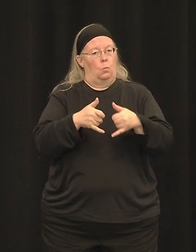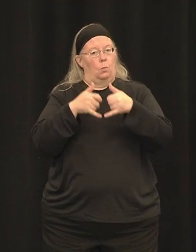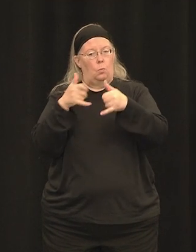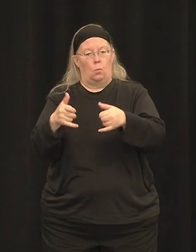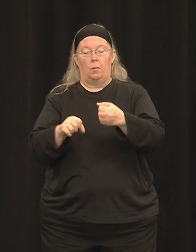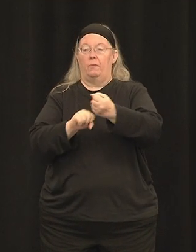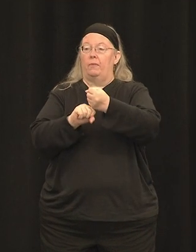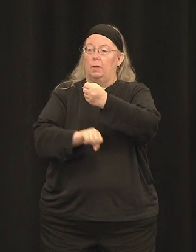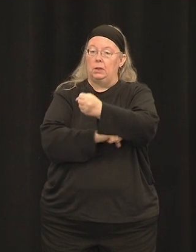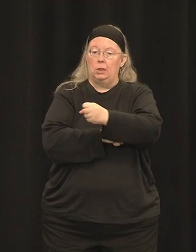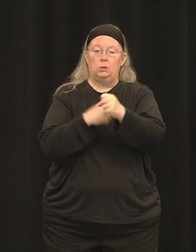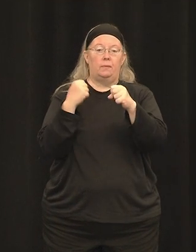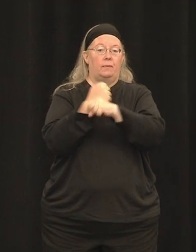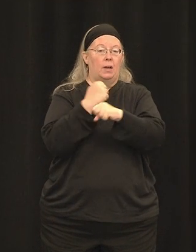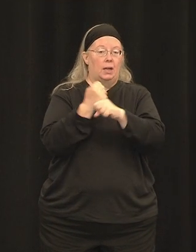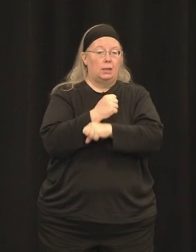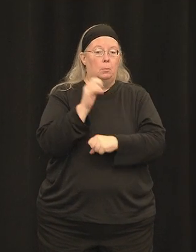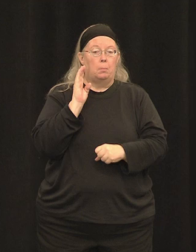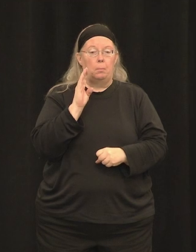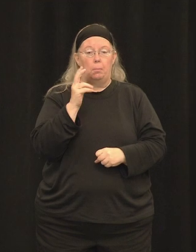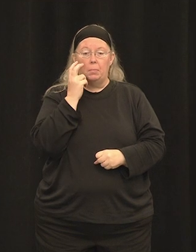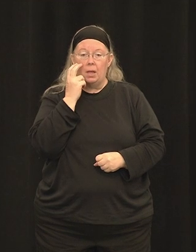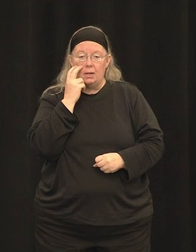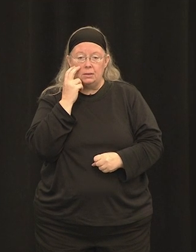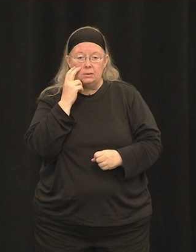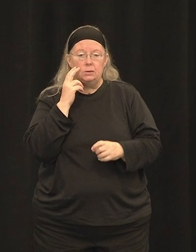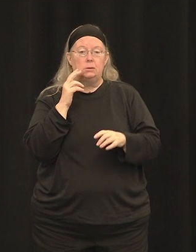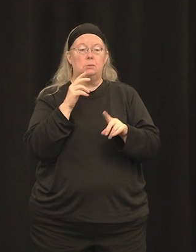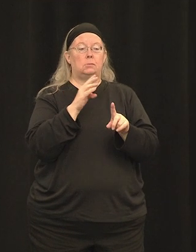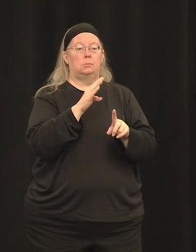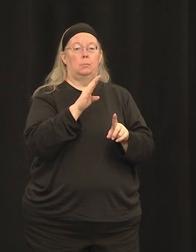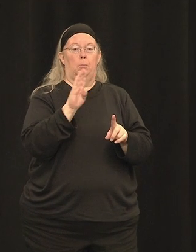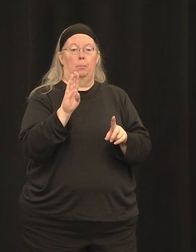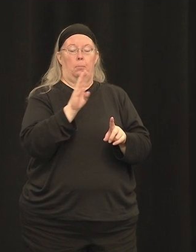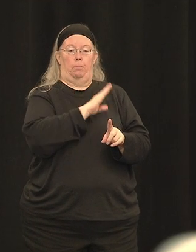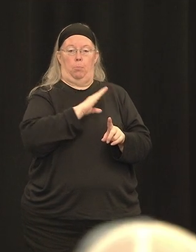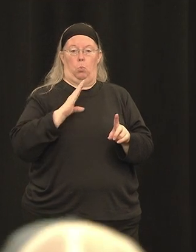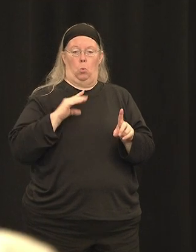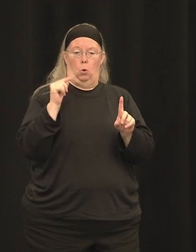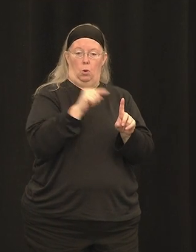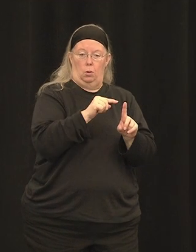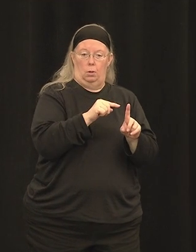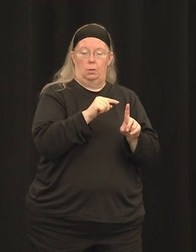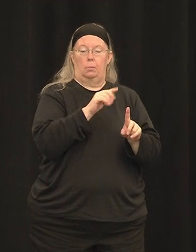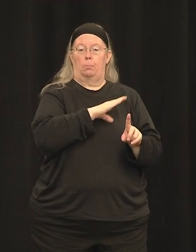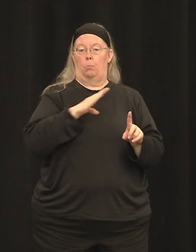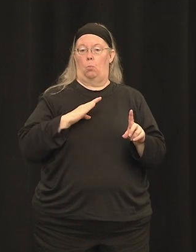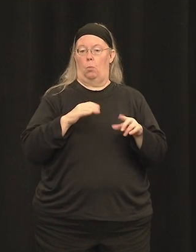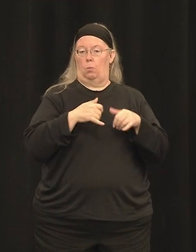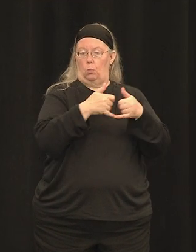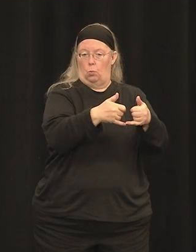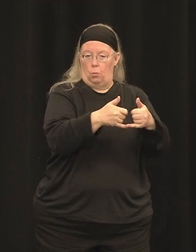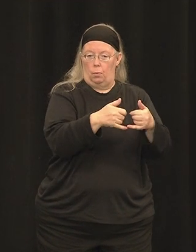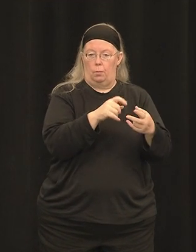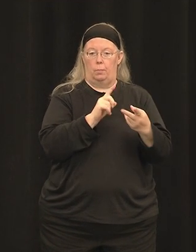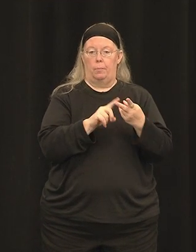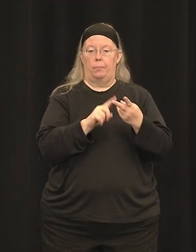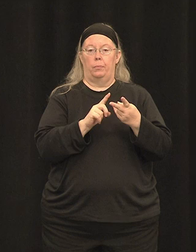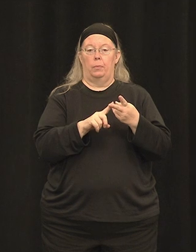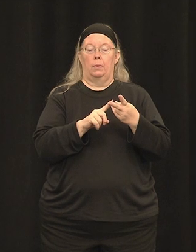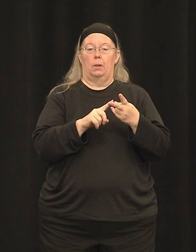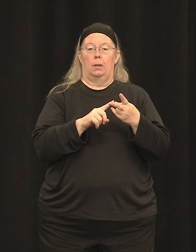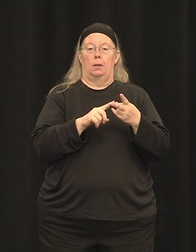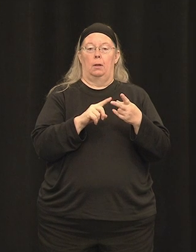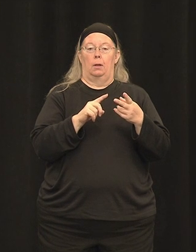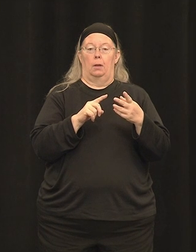Directors Award, the Gunn Harrington Scholar Award, the Arvo Foundation Merck